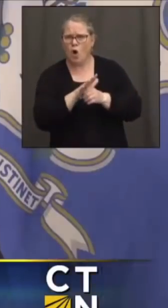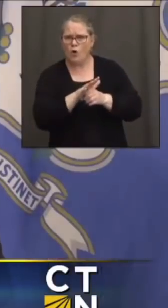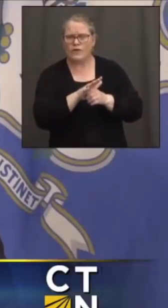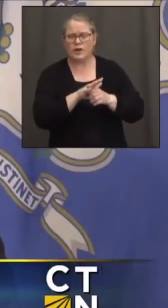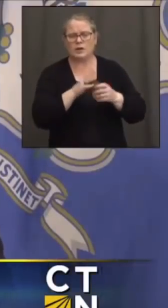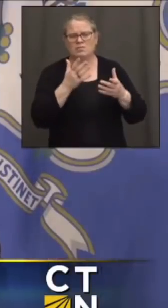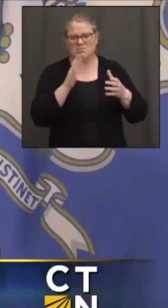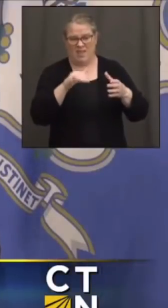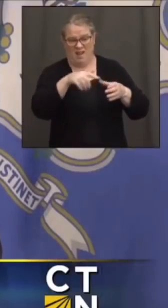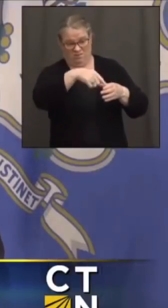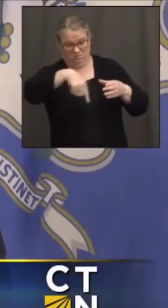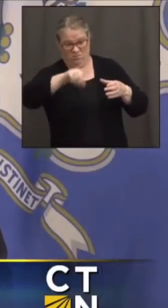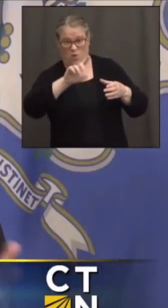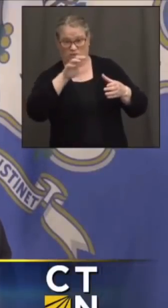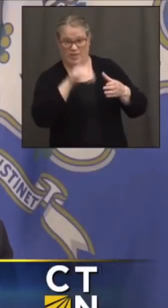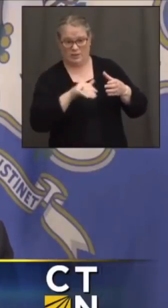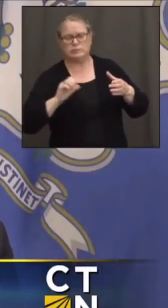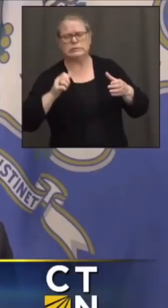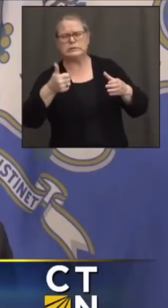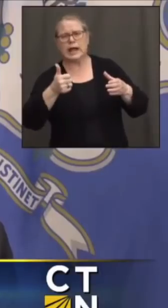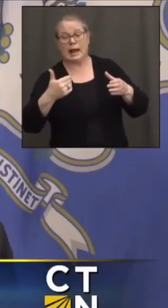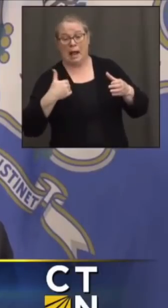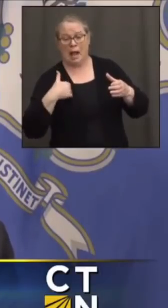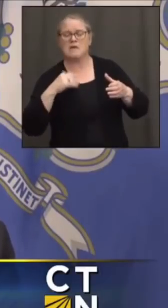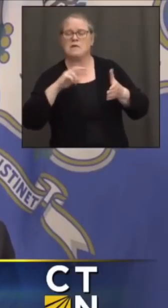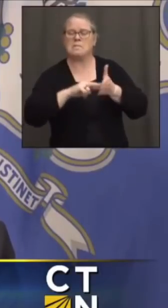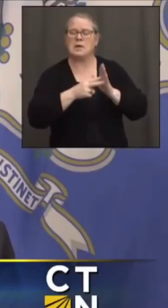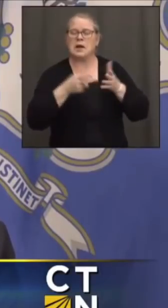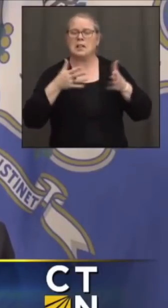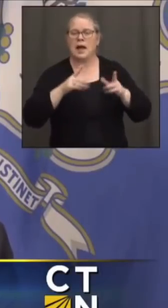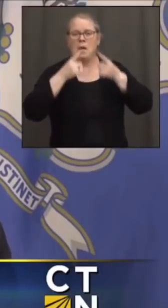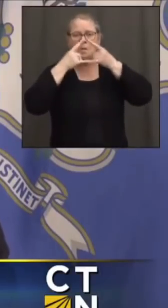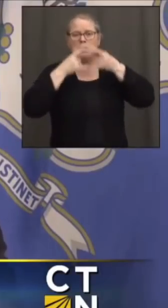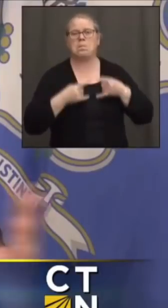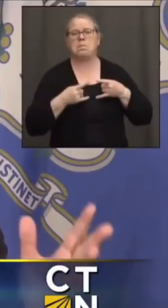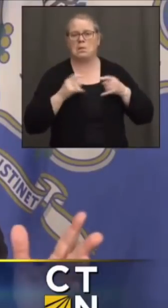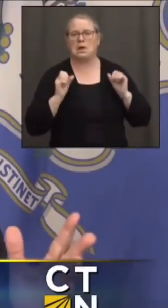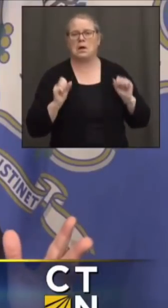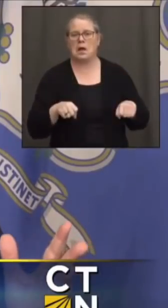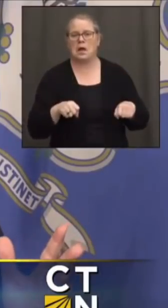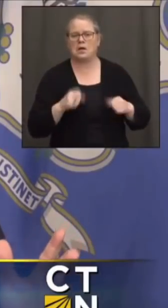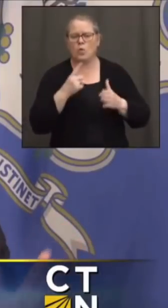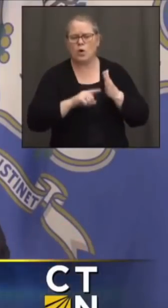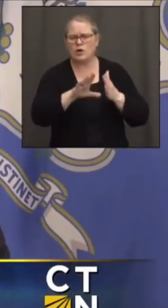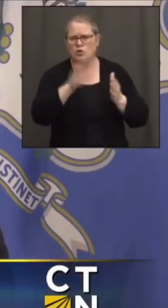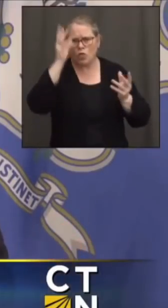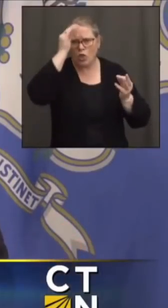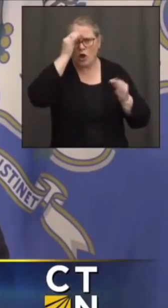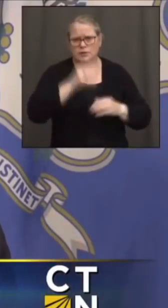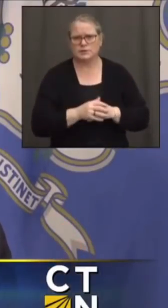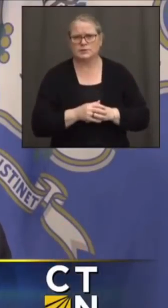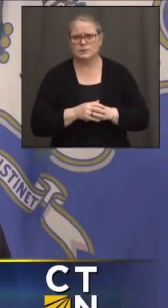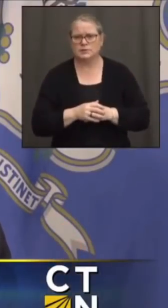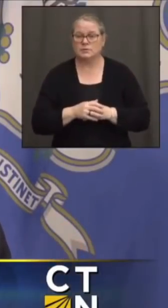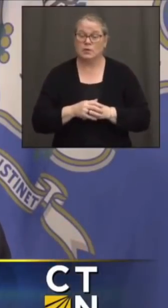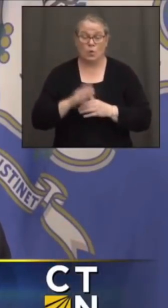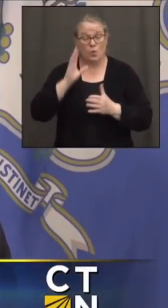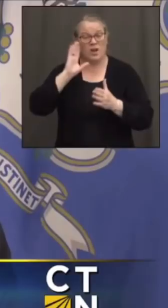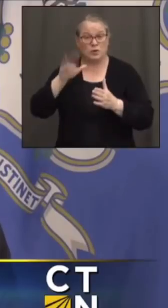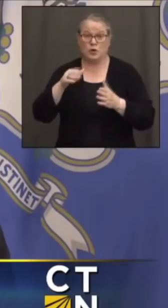My thought is, as you know, the 19th, next week, we're going to relax really all the business restrictions.